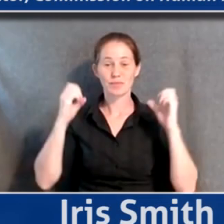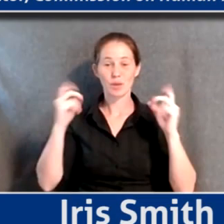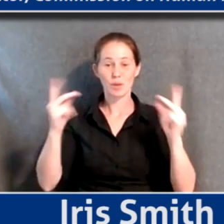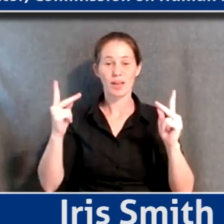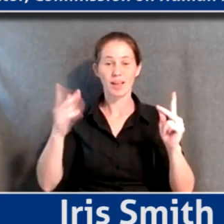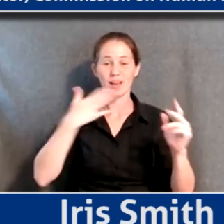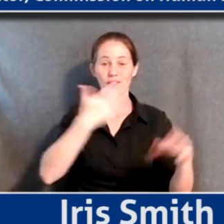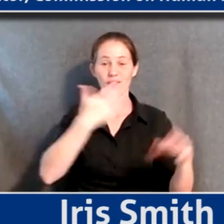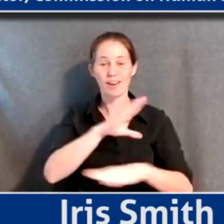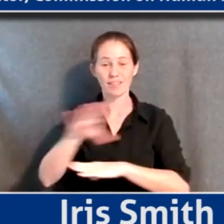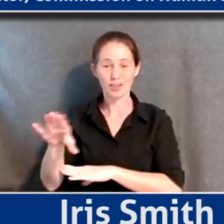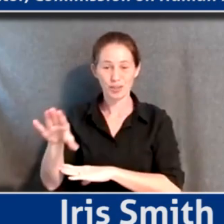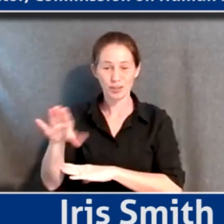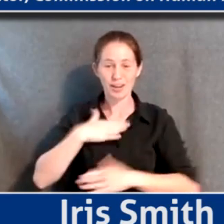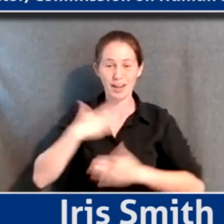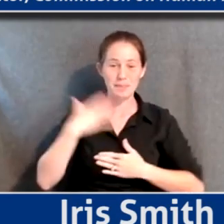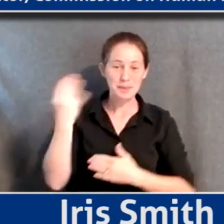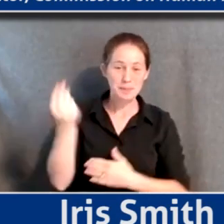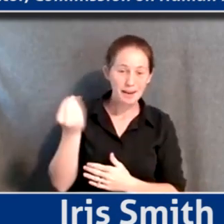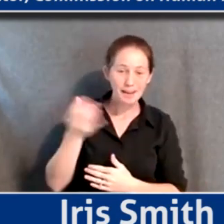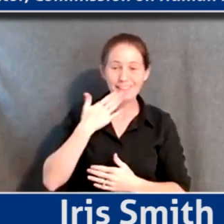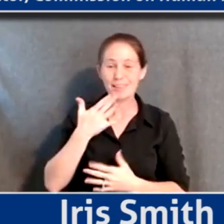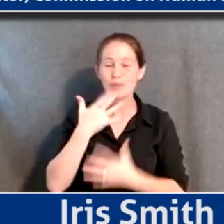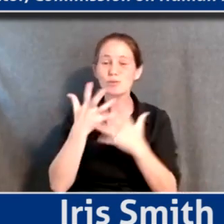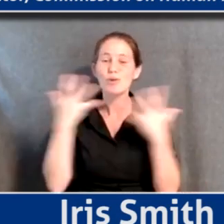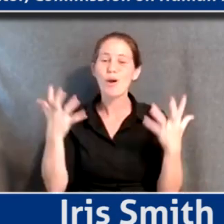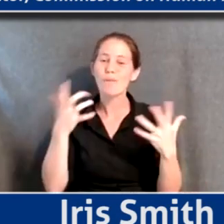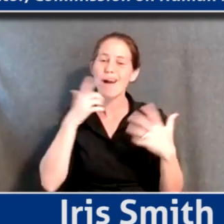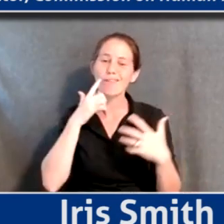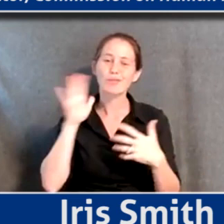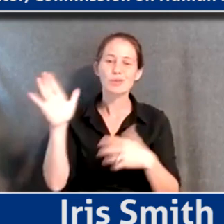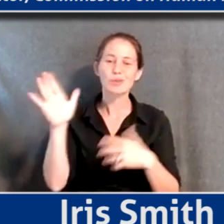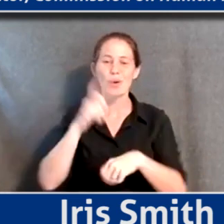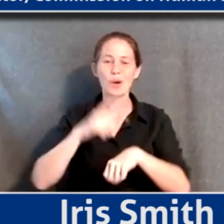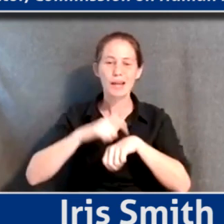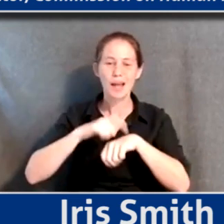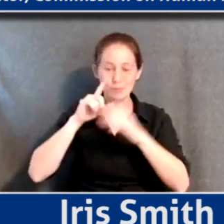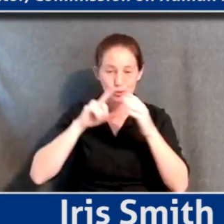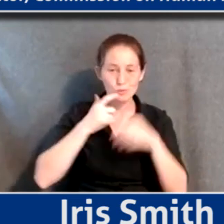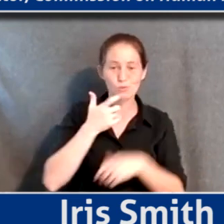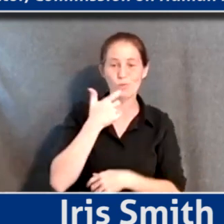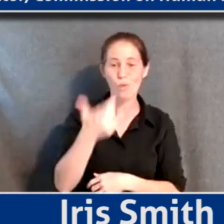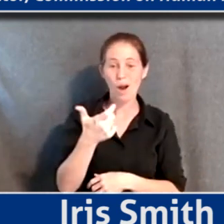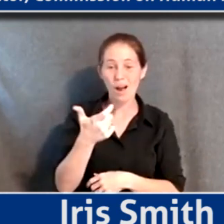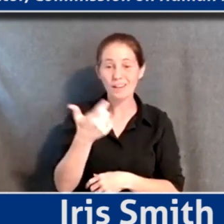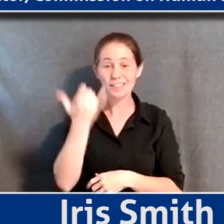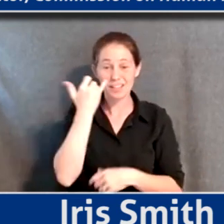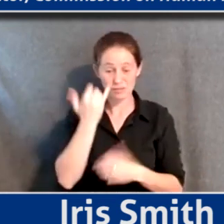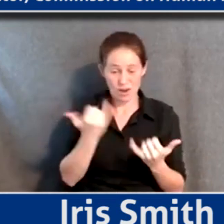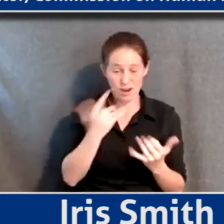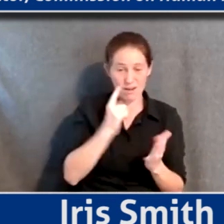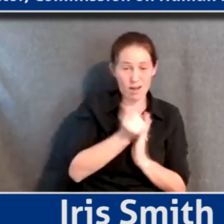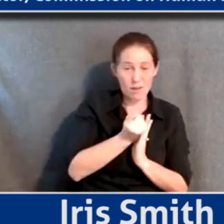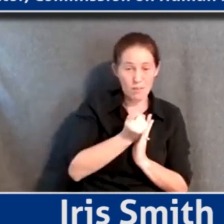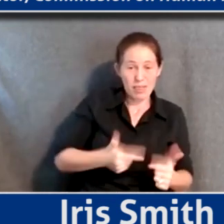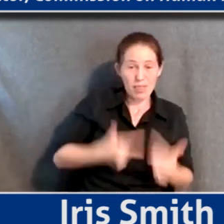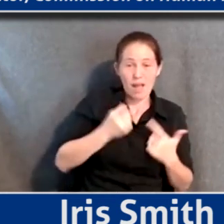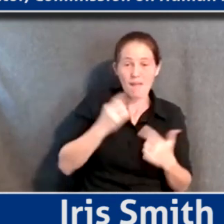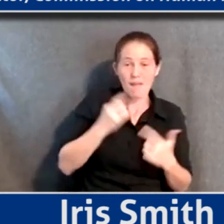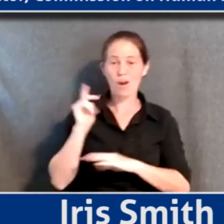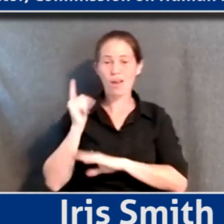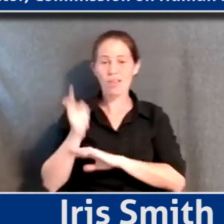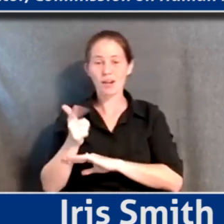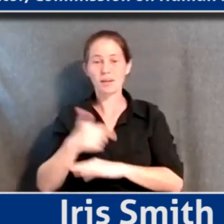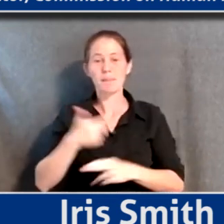Good afternoon, happy Monday, and thank you so much for taking the time to check out this broadcast, whether it's in the moment or after the fact. My name is Josiah